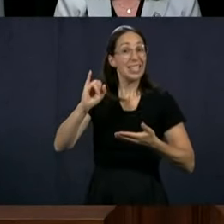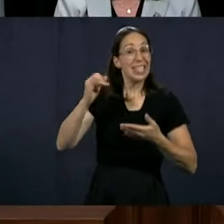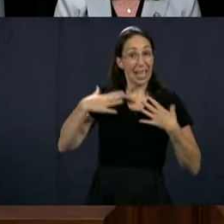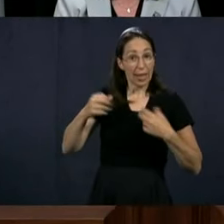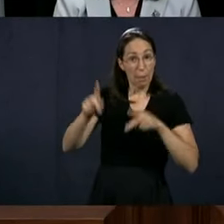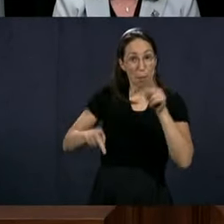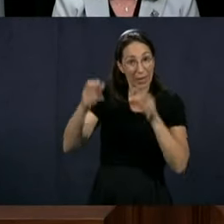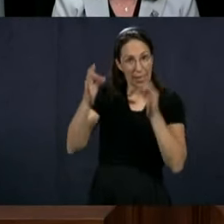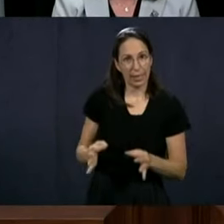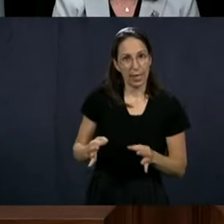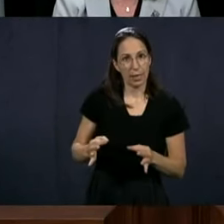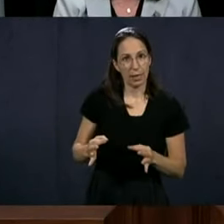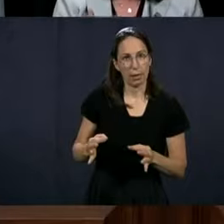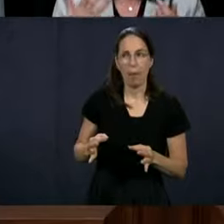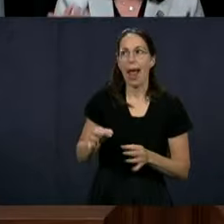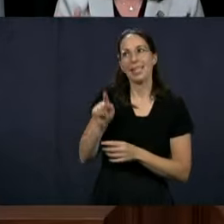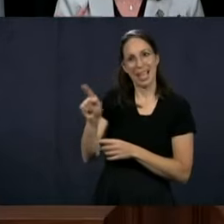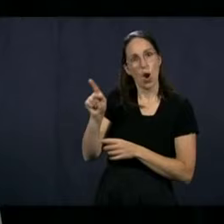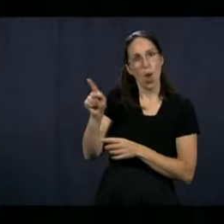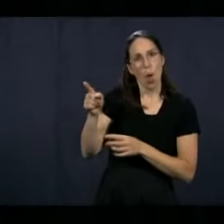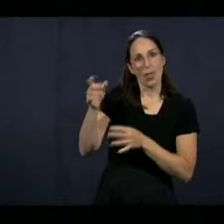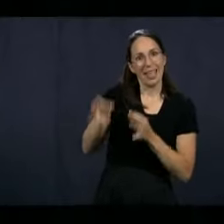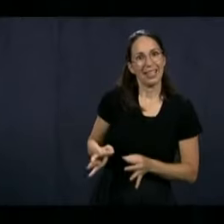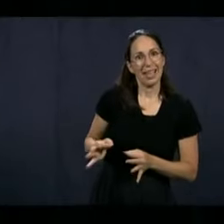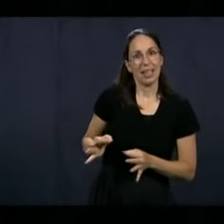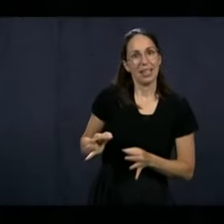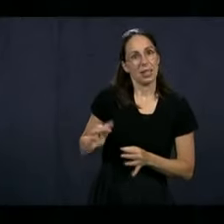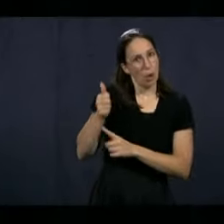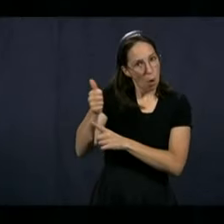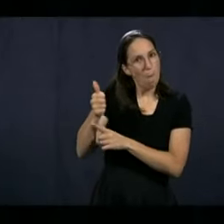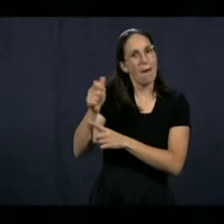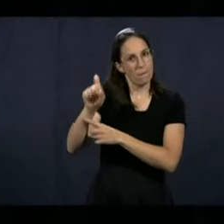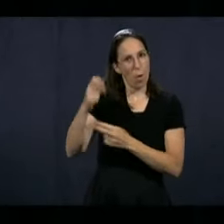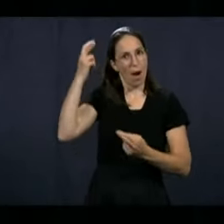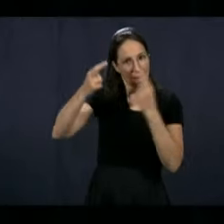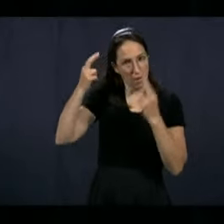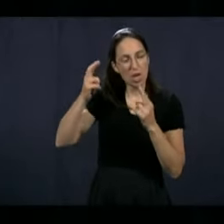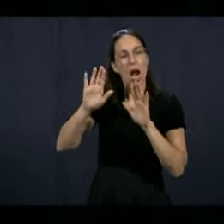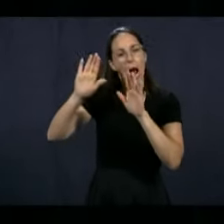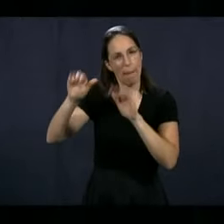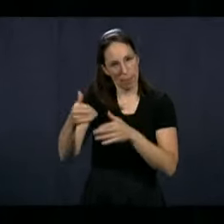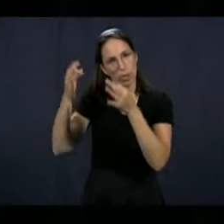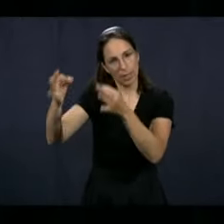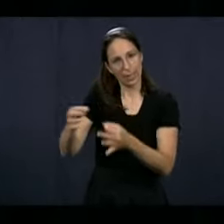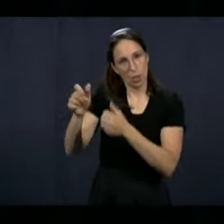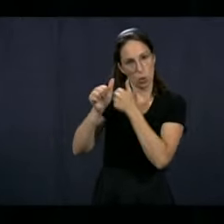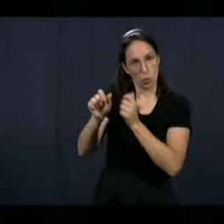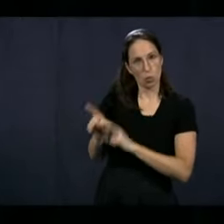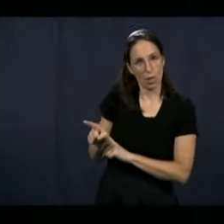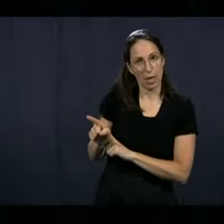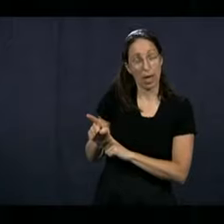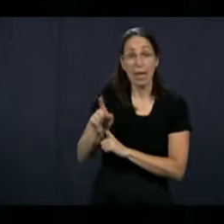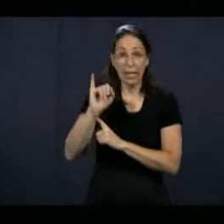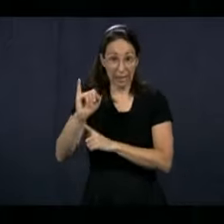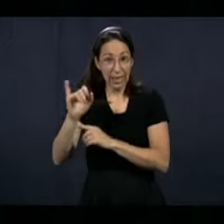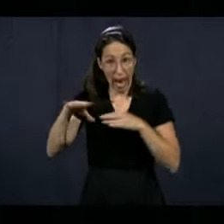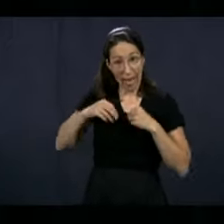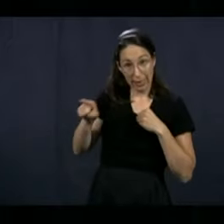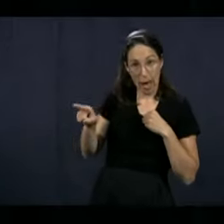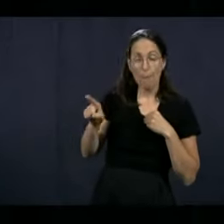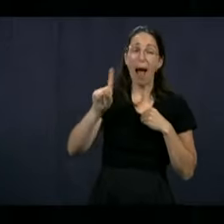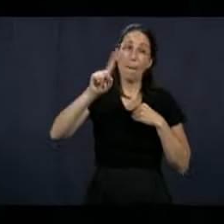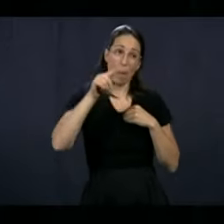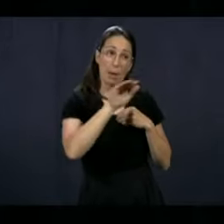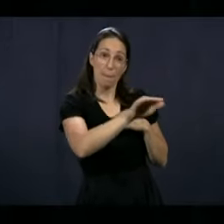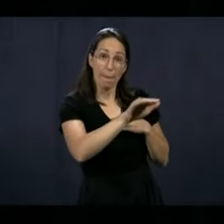to be necessary by public health because that's what it is, that public health judges that it's necessary under the circumstances, well, it wouldn't be